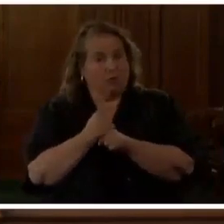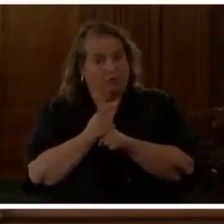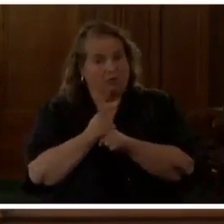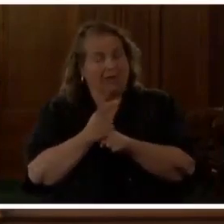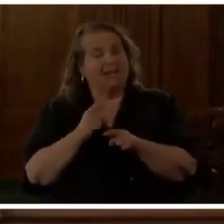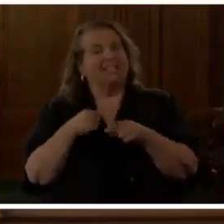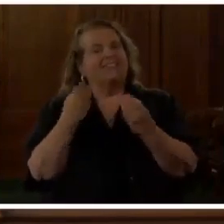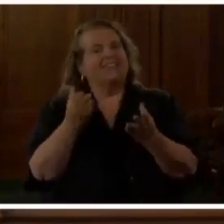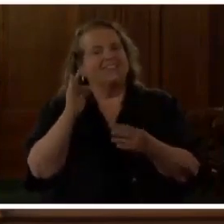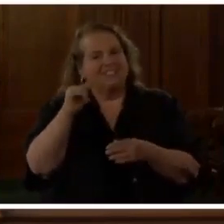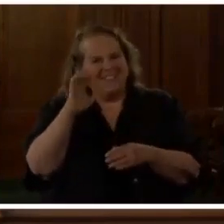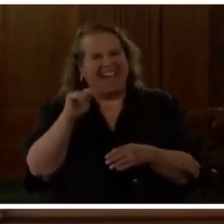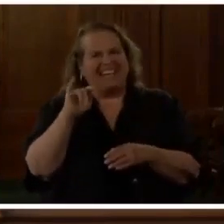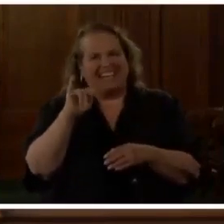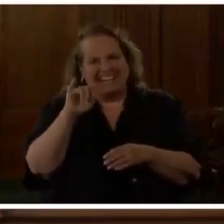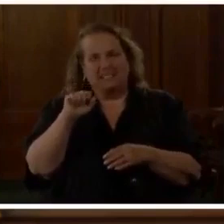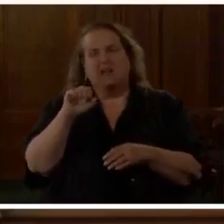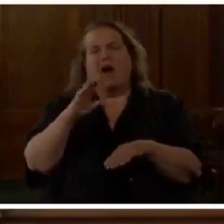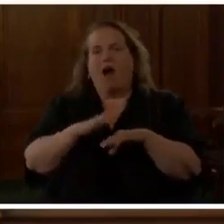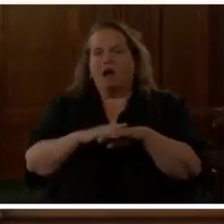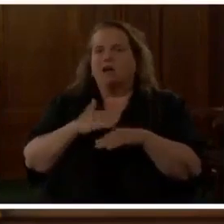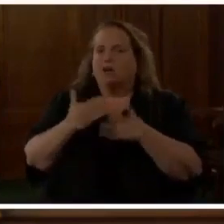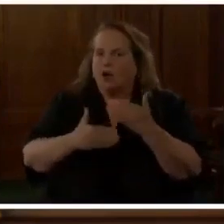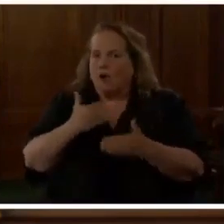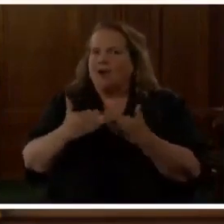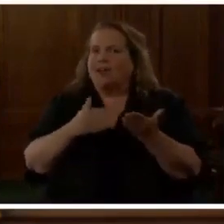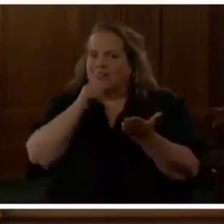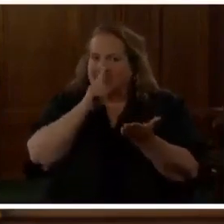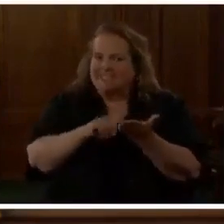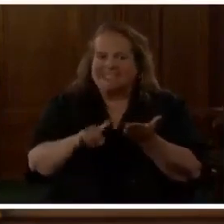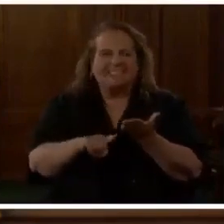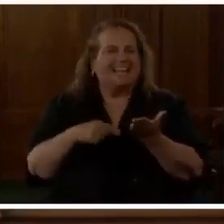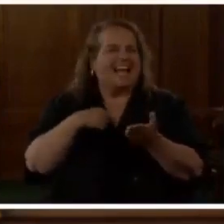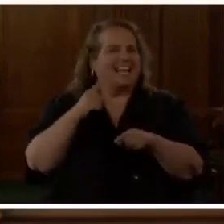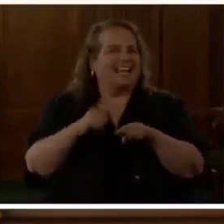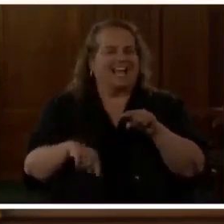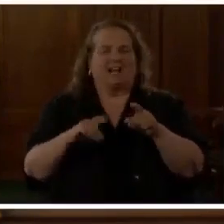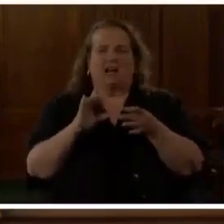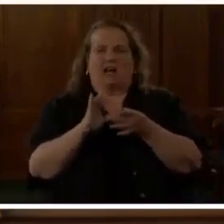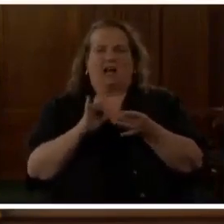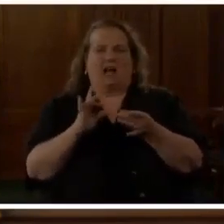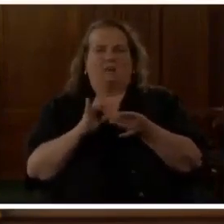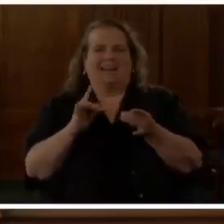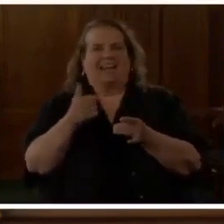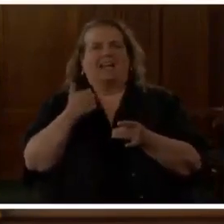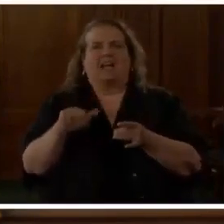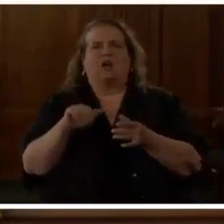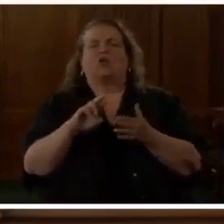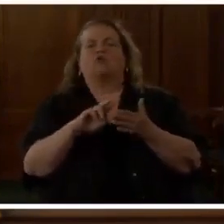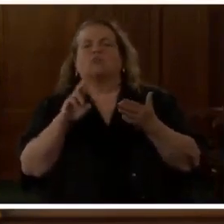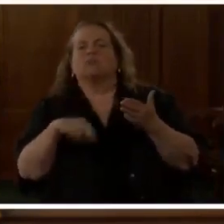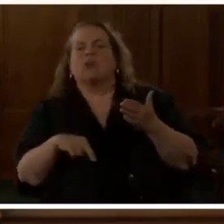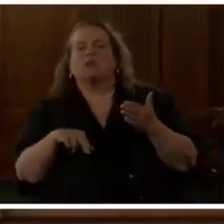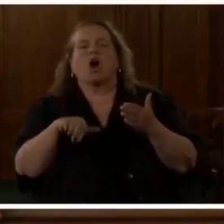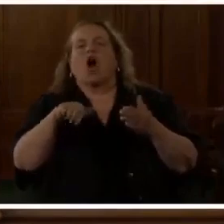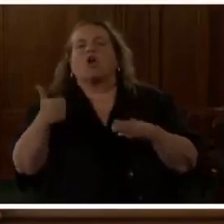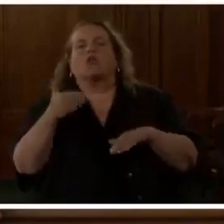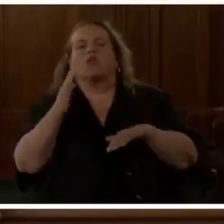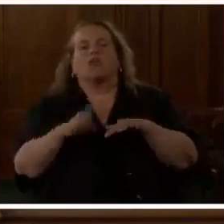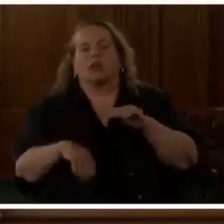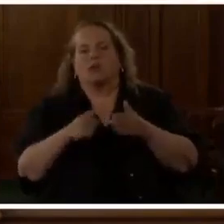this is an ongoing investigation. I cannot comment any further on the results other than what I've given you